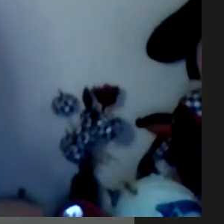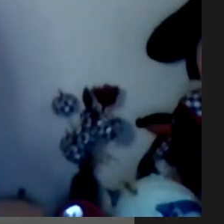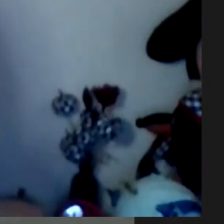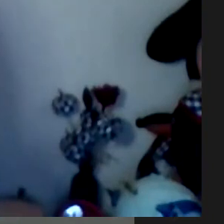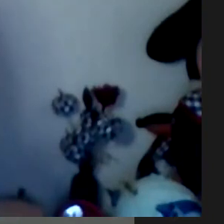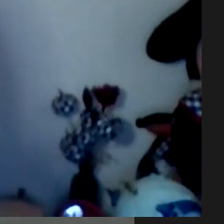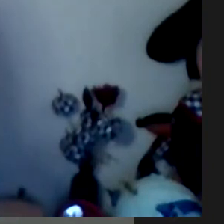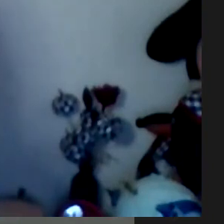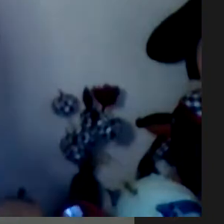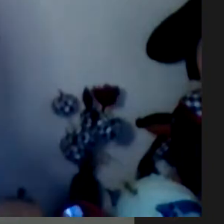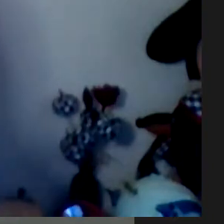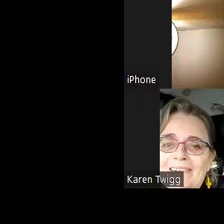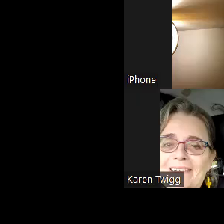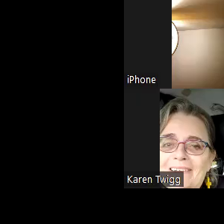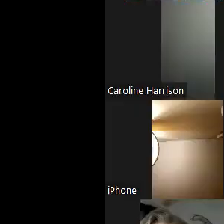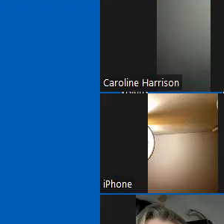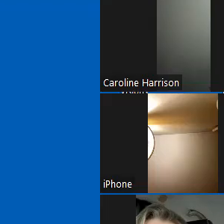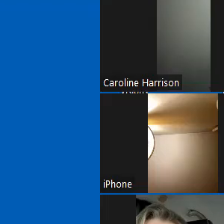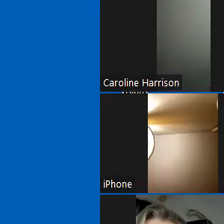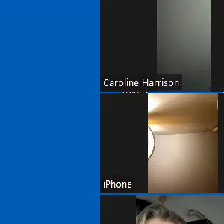that one share